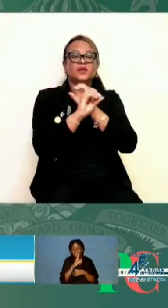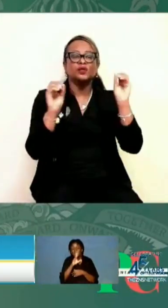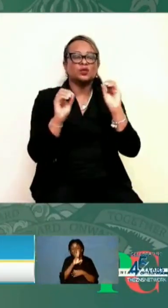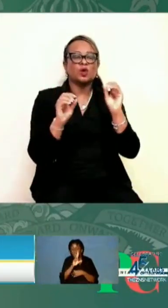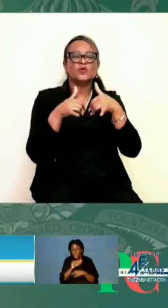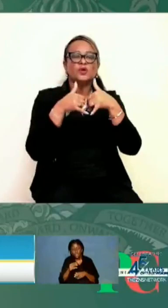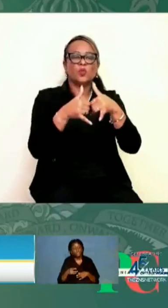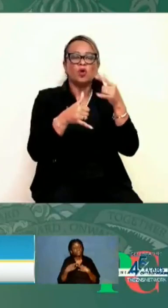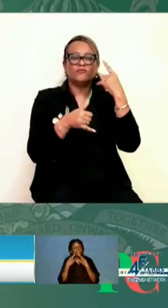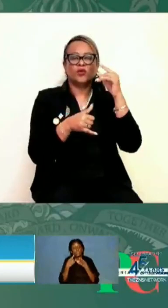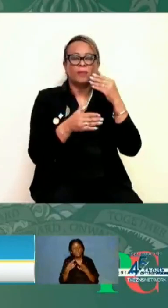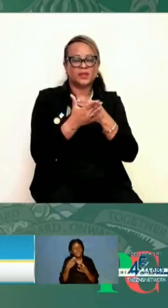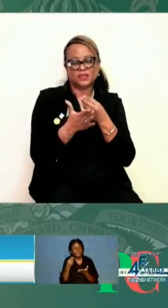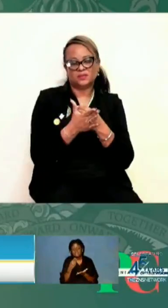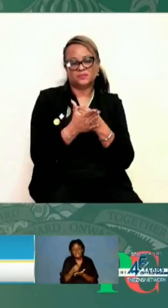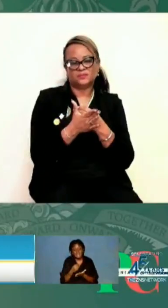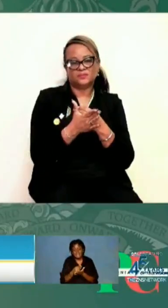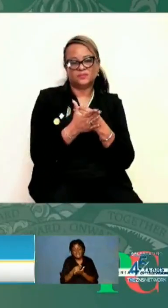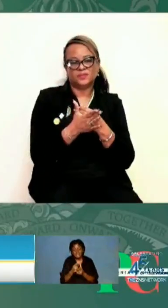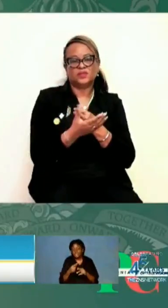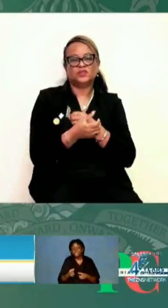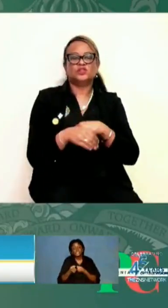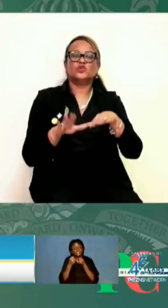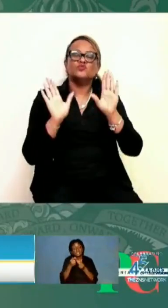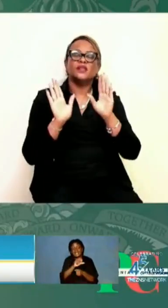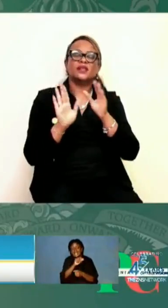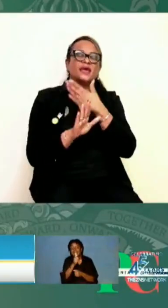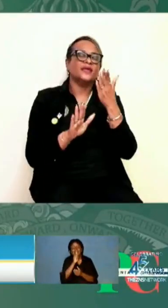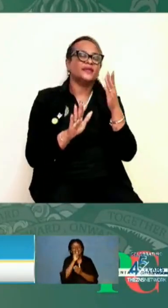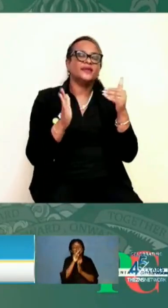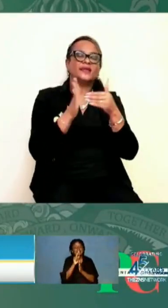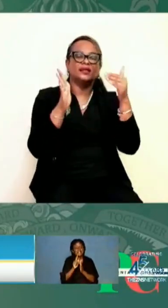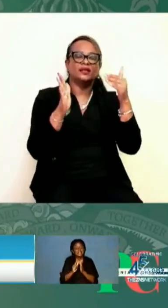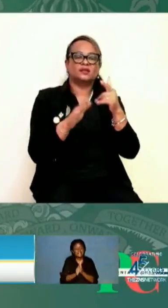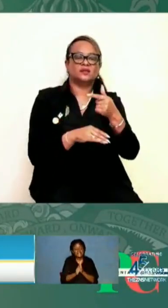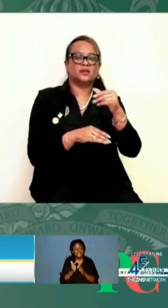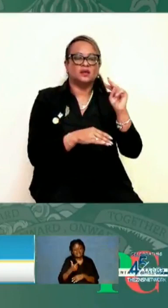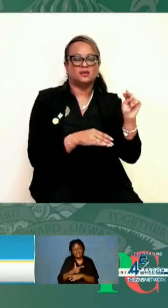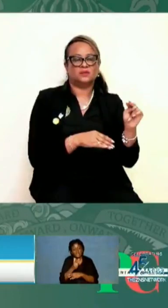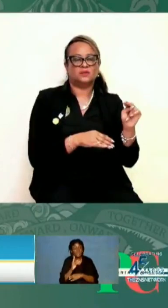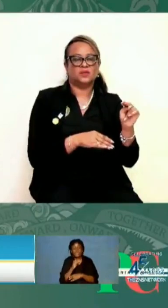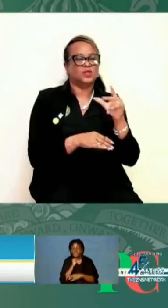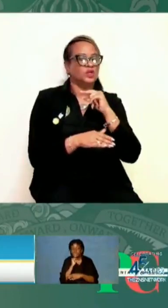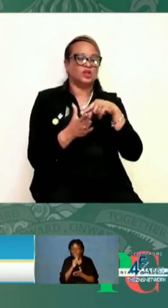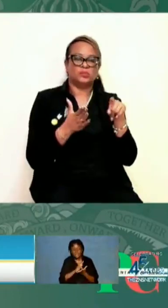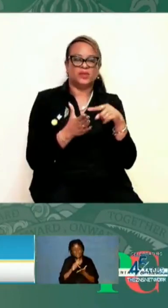reward for money of money to surrender any legal firearms you will not be paid you